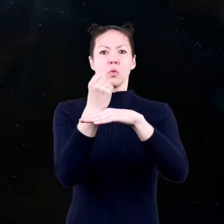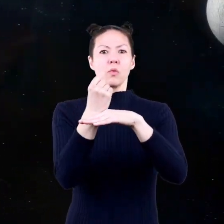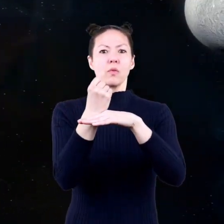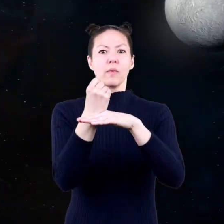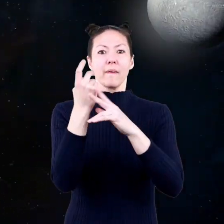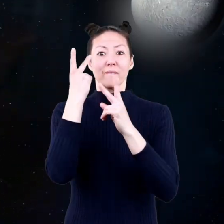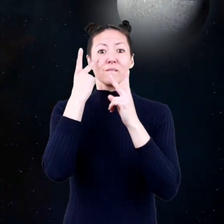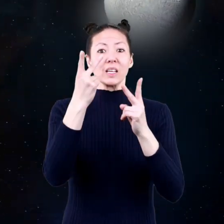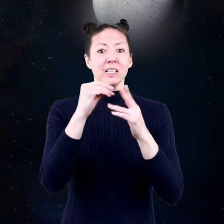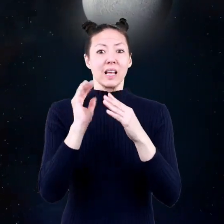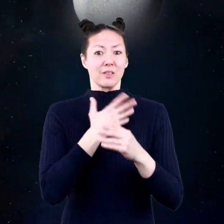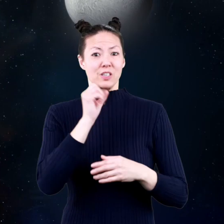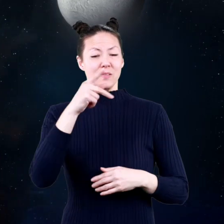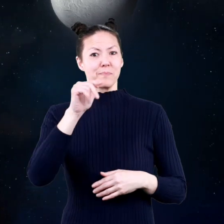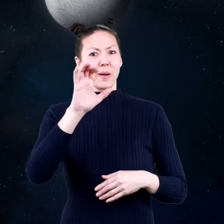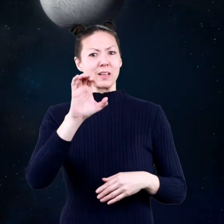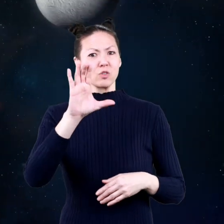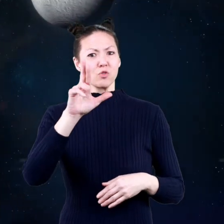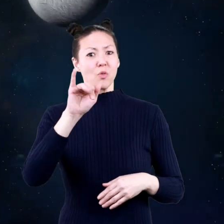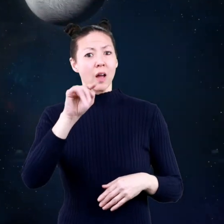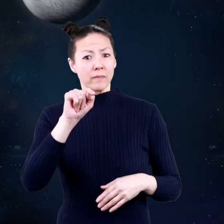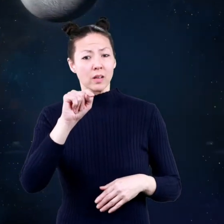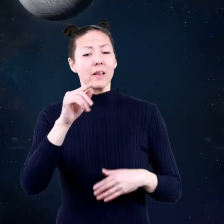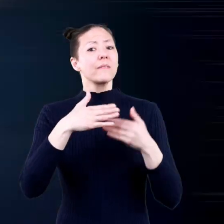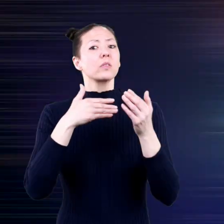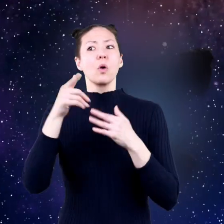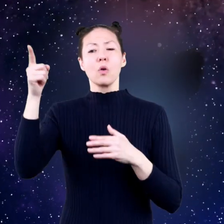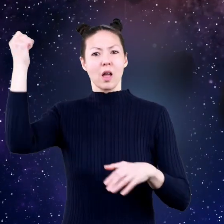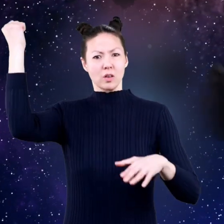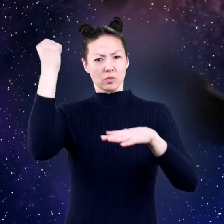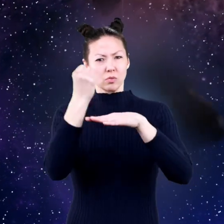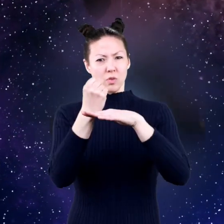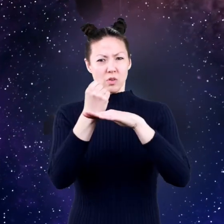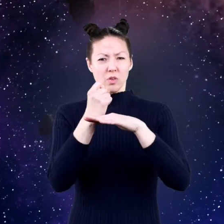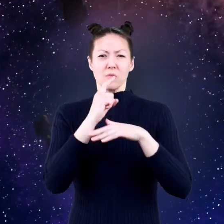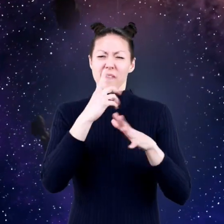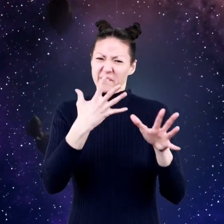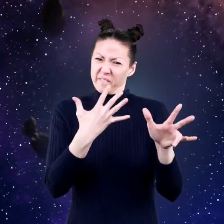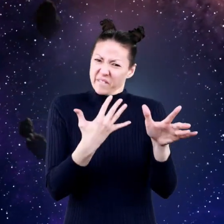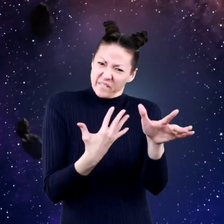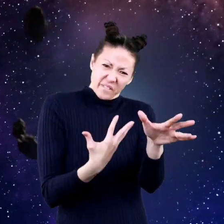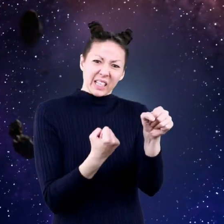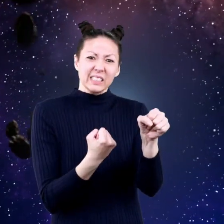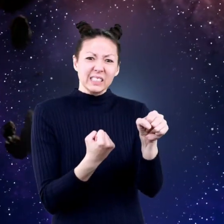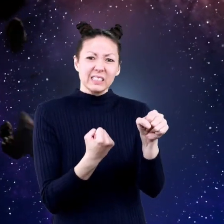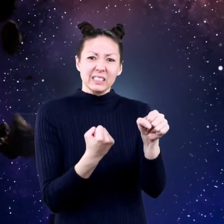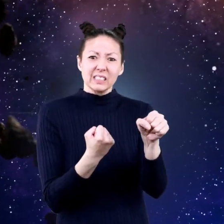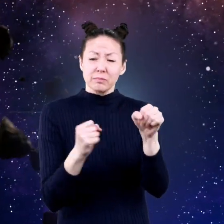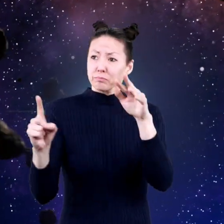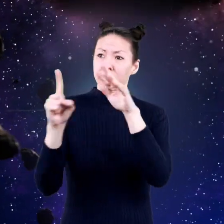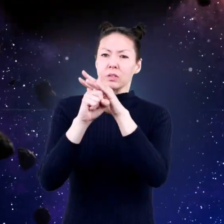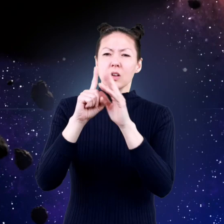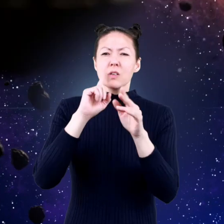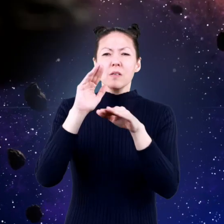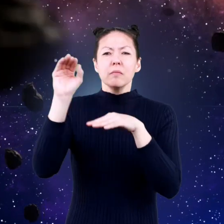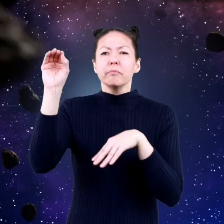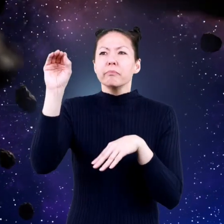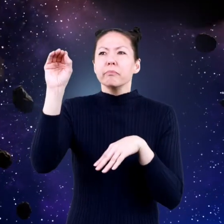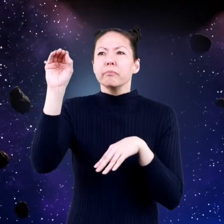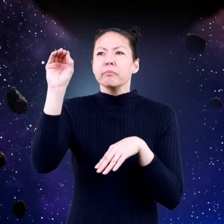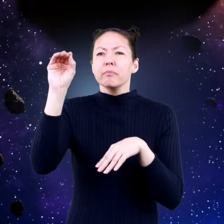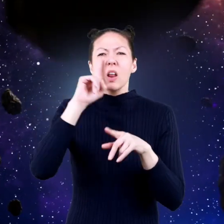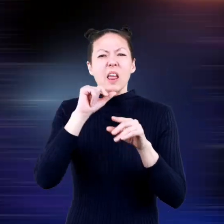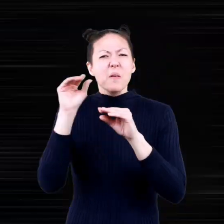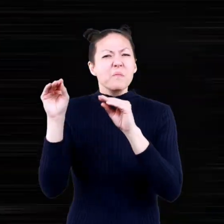first asteroid to be visited by a spacecraft. Even though asteroids move extremely fast, they appear to be